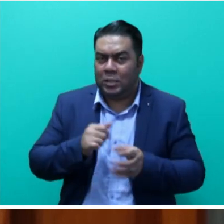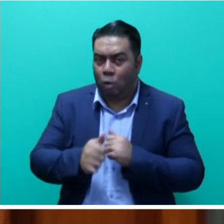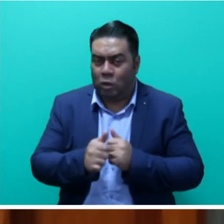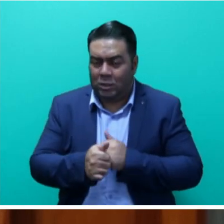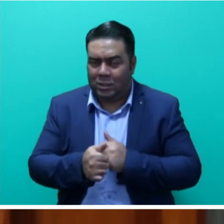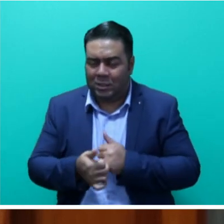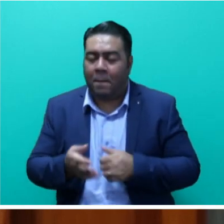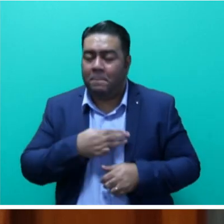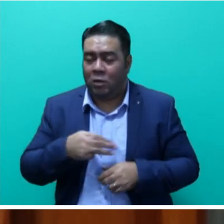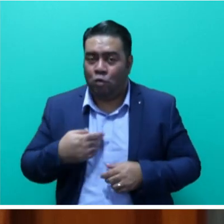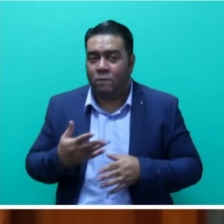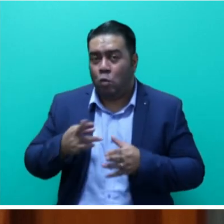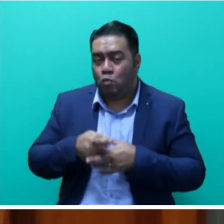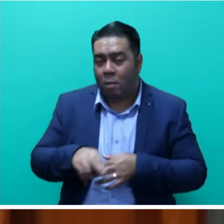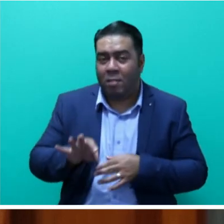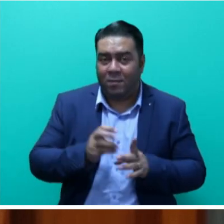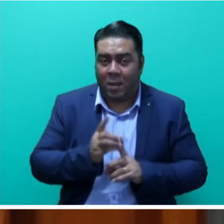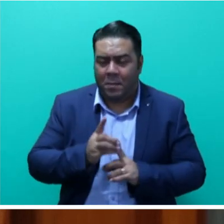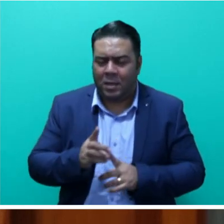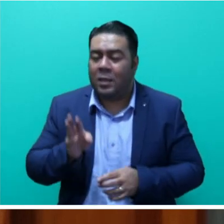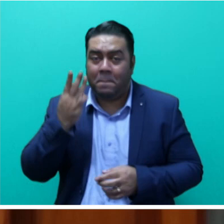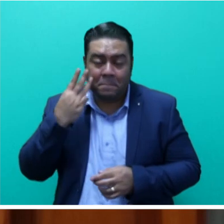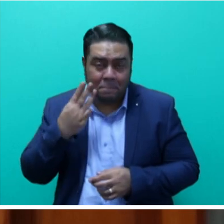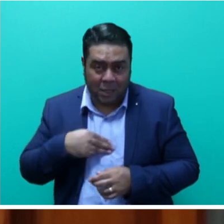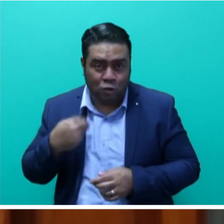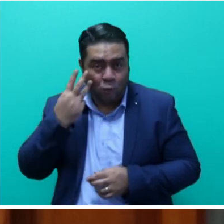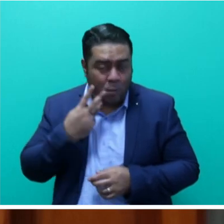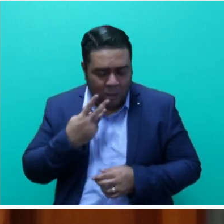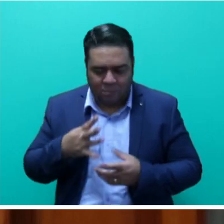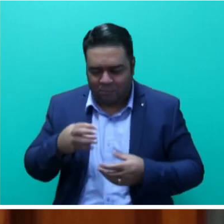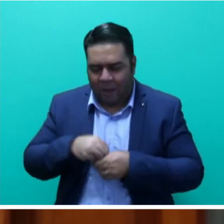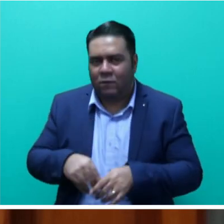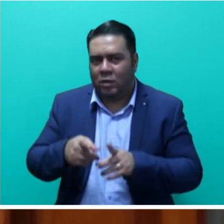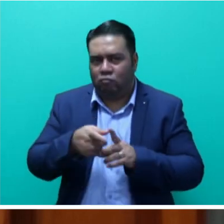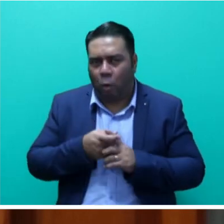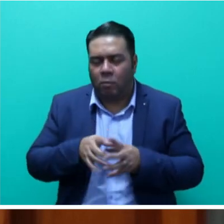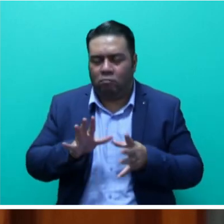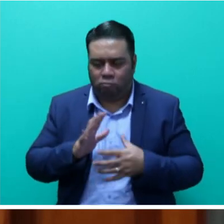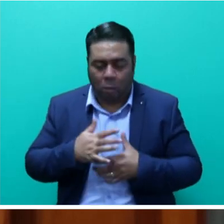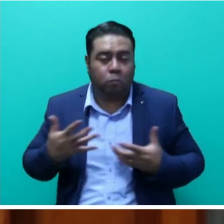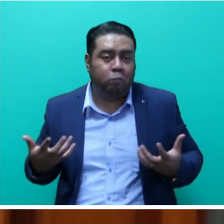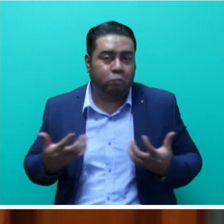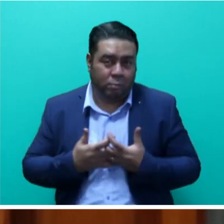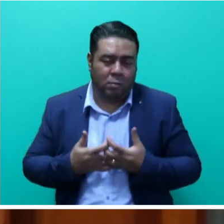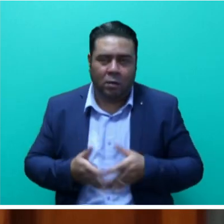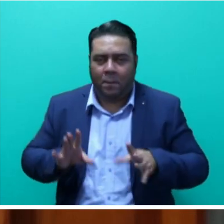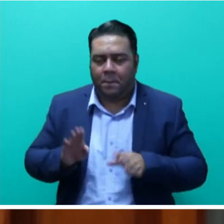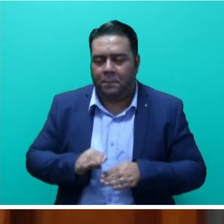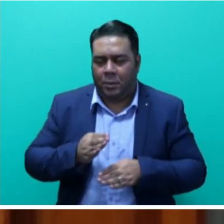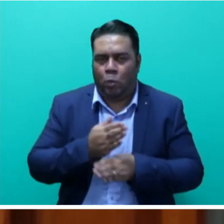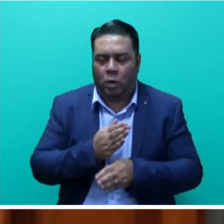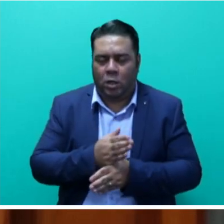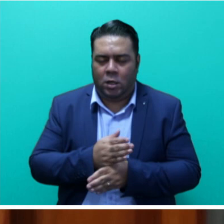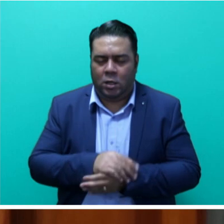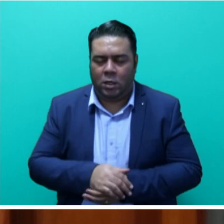the Ministry of Rural Development, and the Ministry of Women have adopted a pro-cooperative approach in their work. In fact,